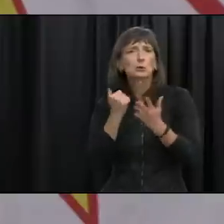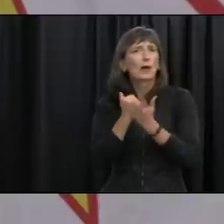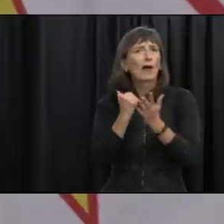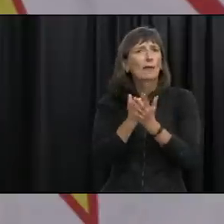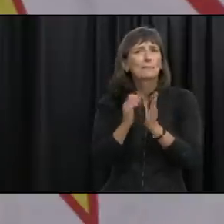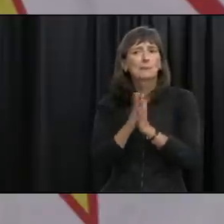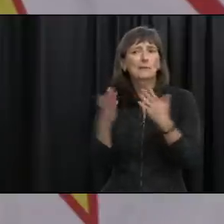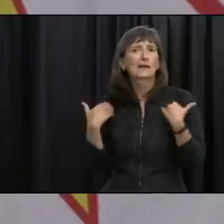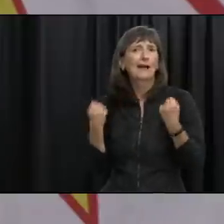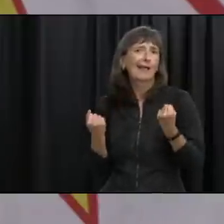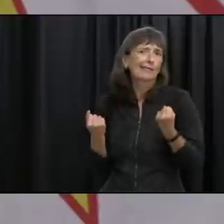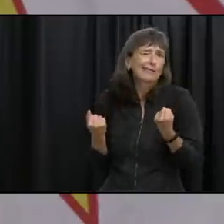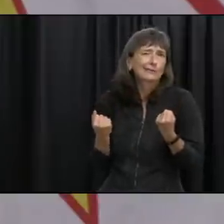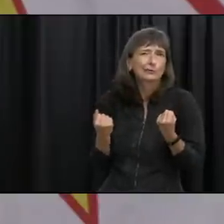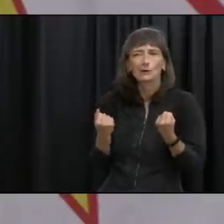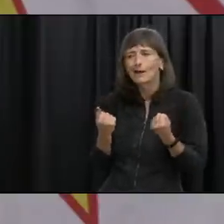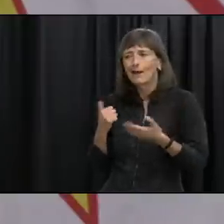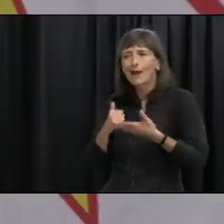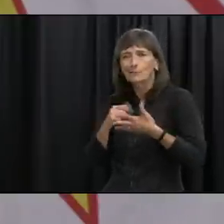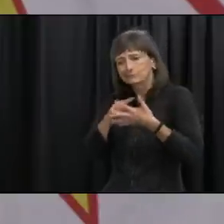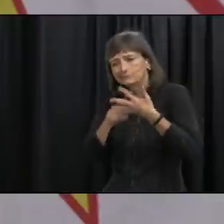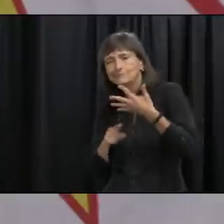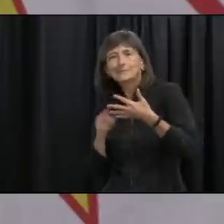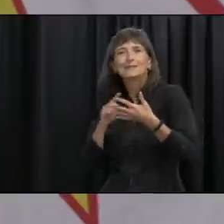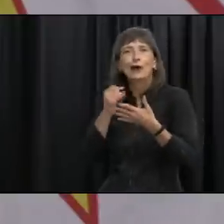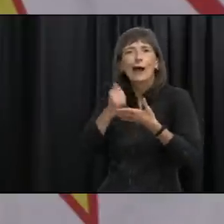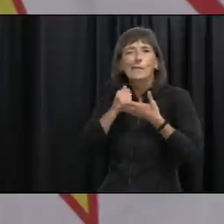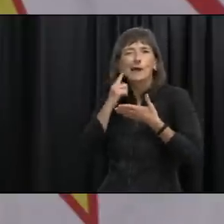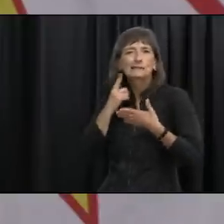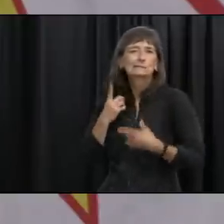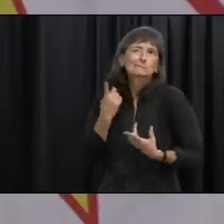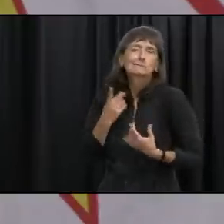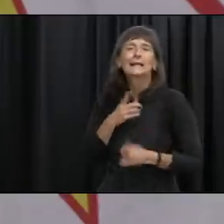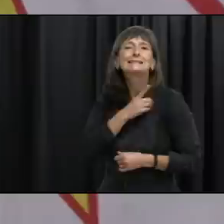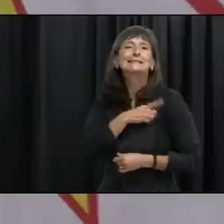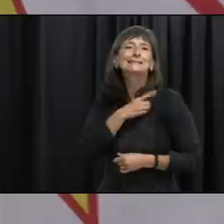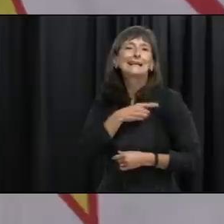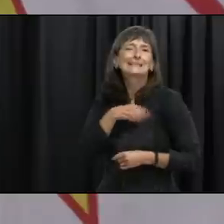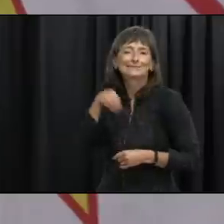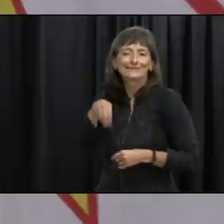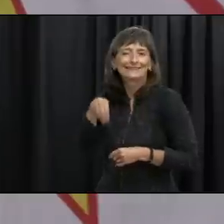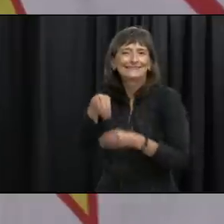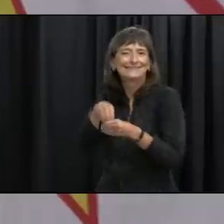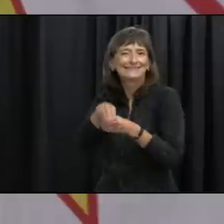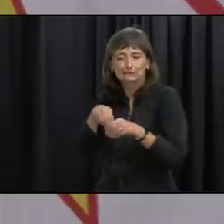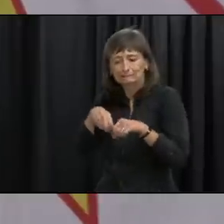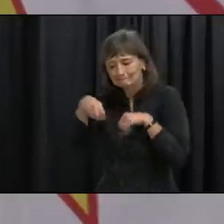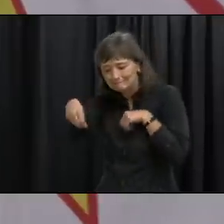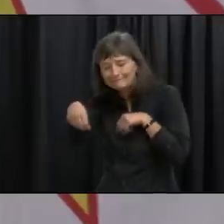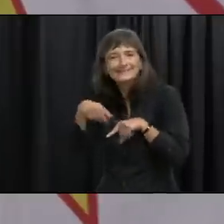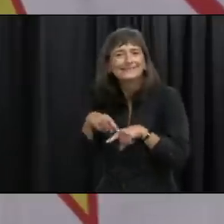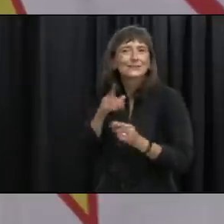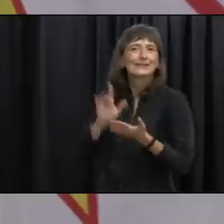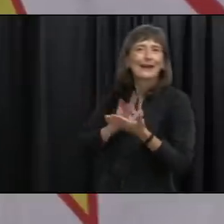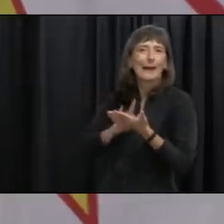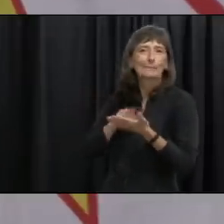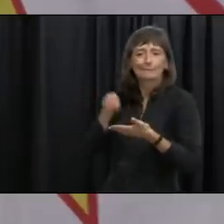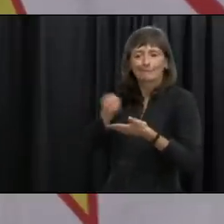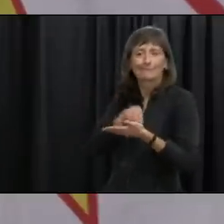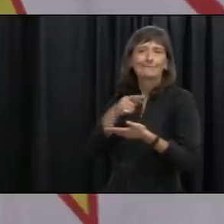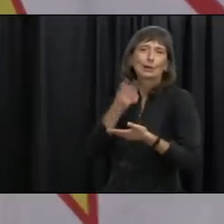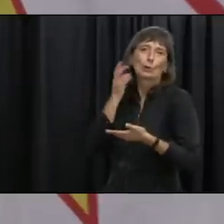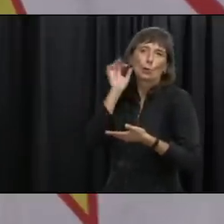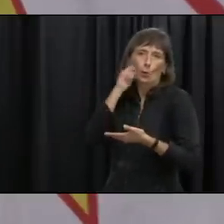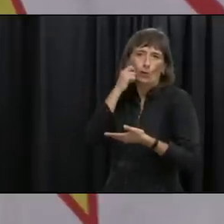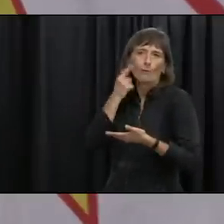uh toolbox as i call it or our our our detective um kit if you like and the covet app is a really important one for us and i would really like to